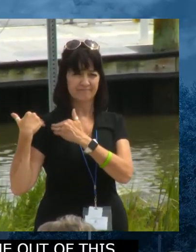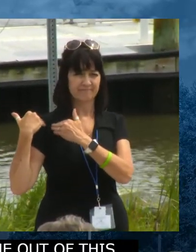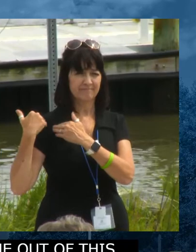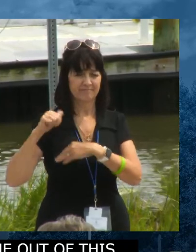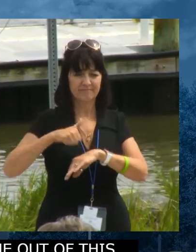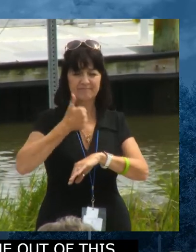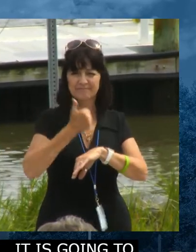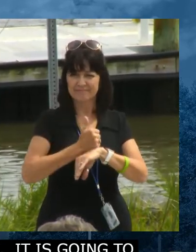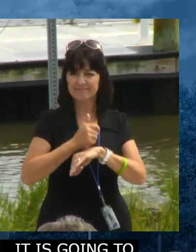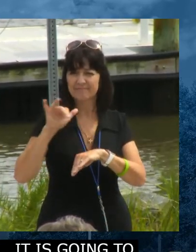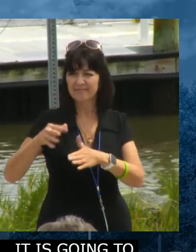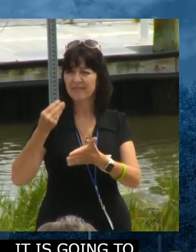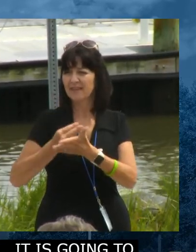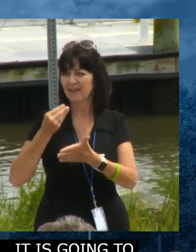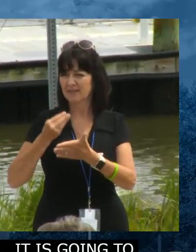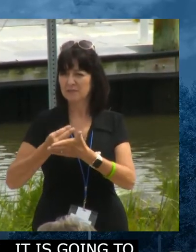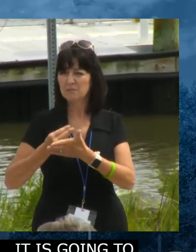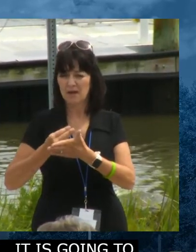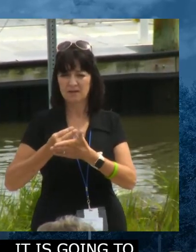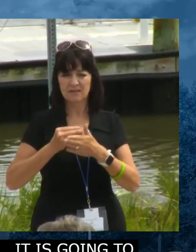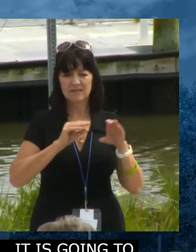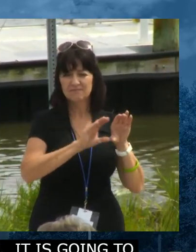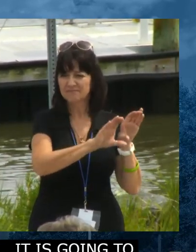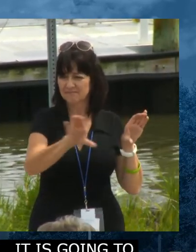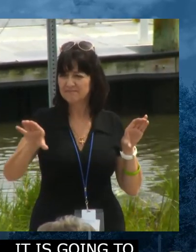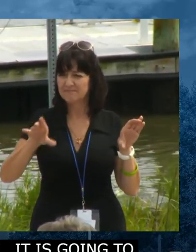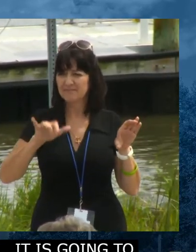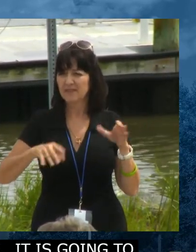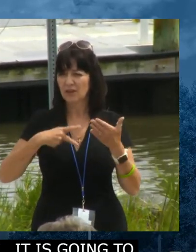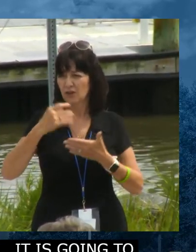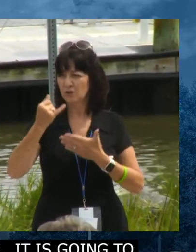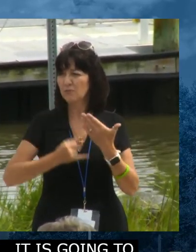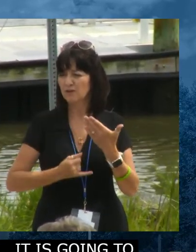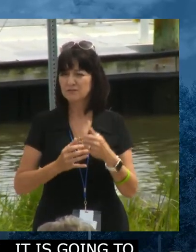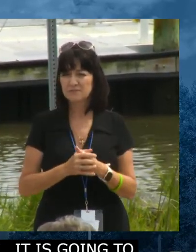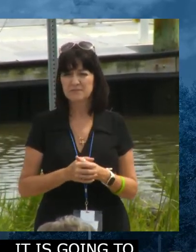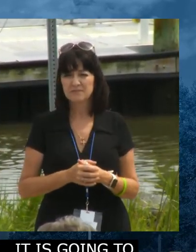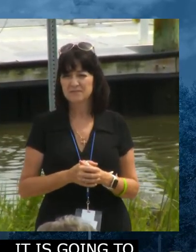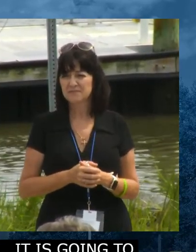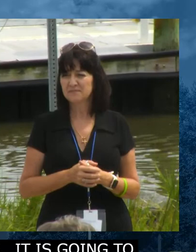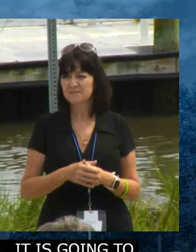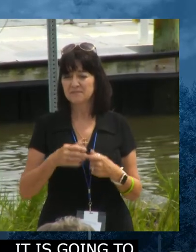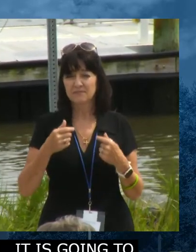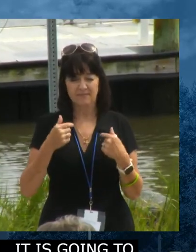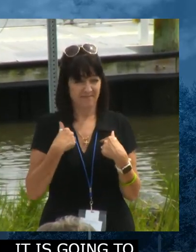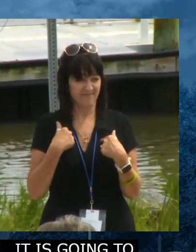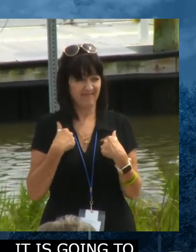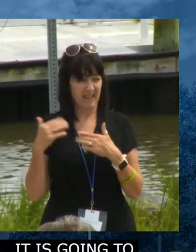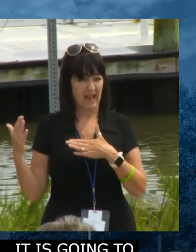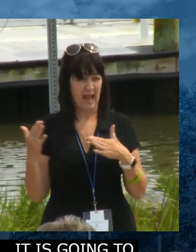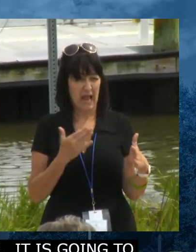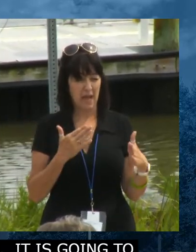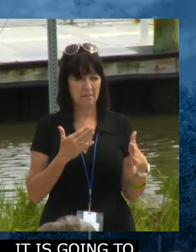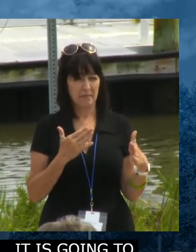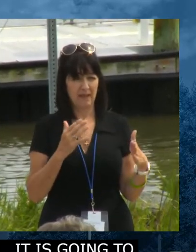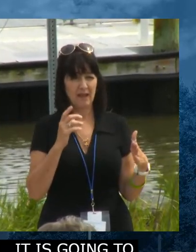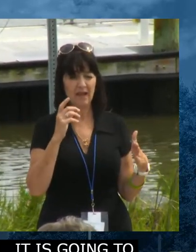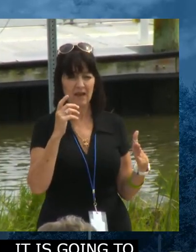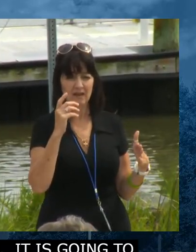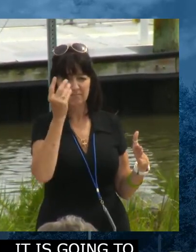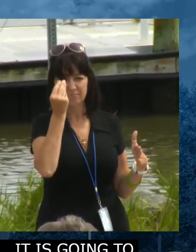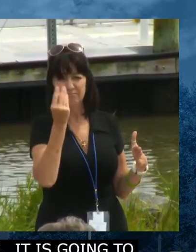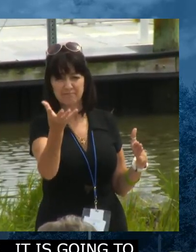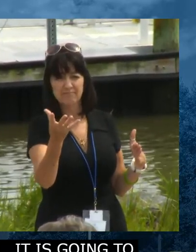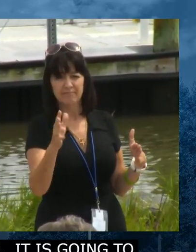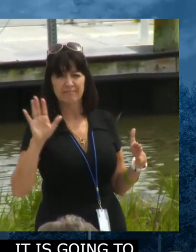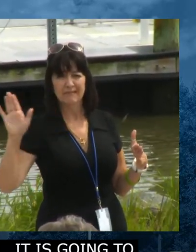this money to work on the ground. so I want to introduce I was going to give you his title. But Jamie Mack wears